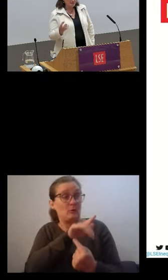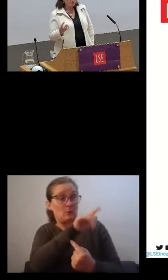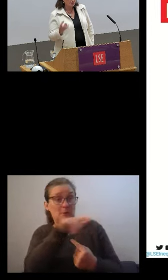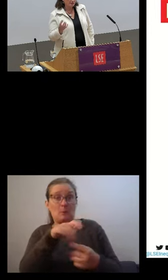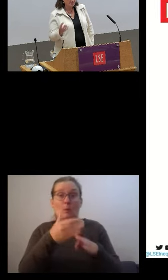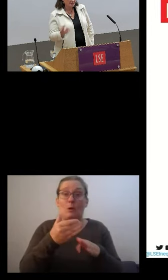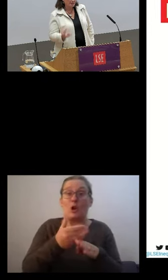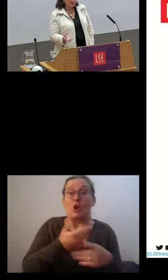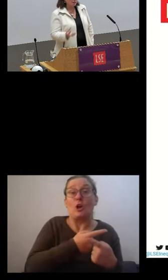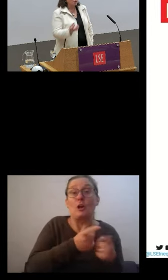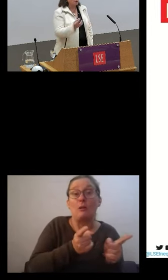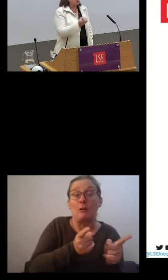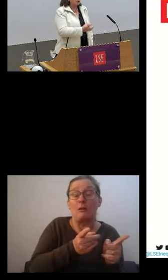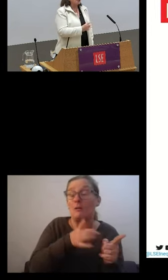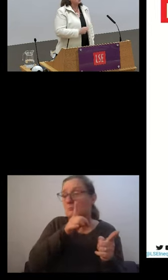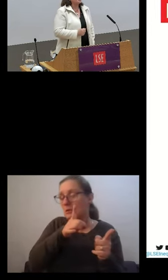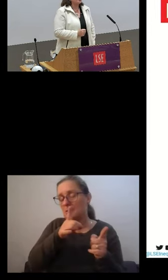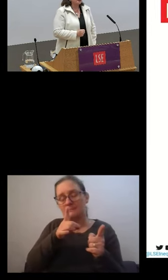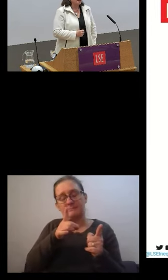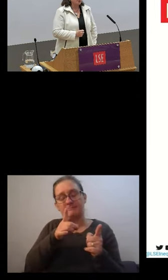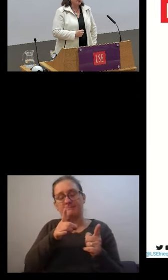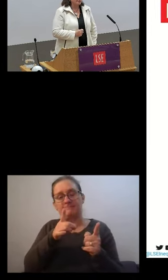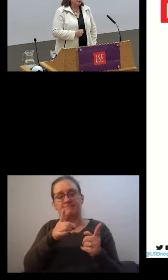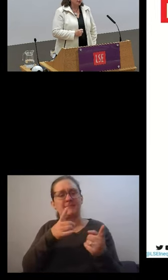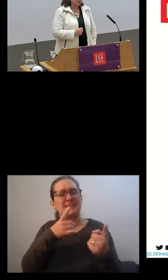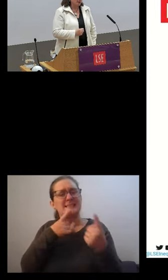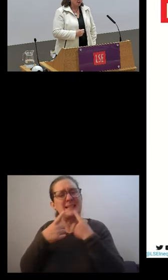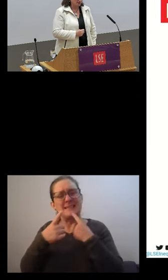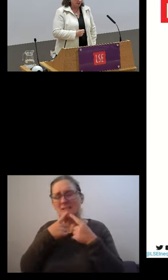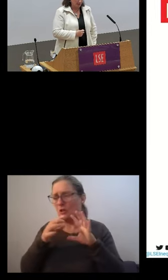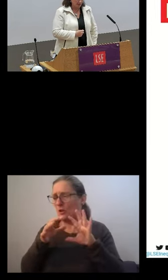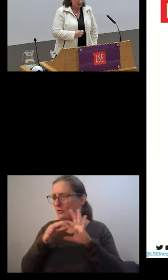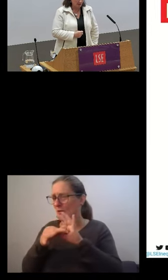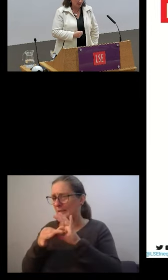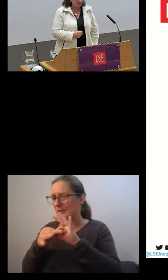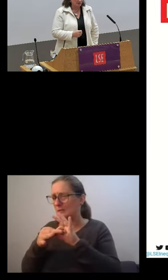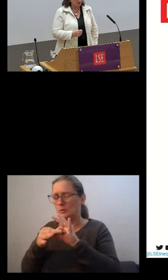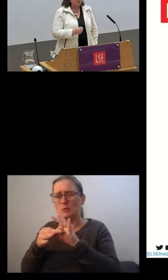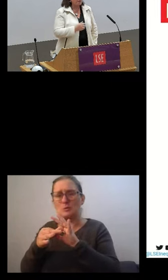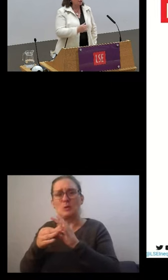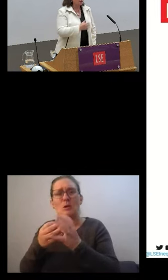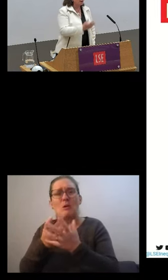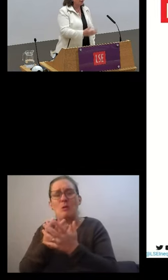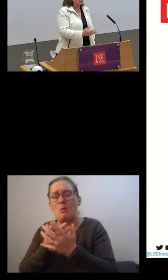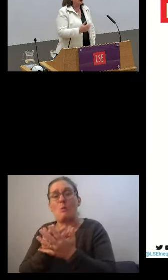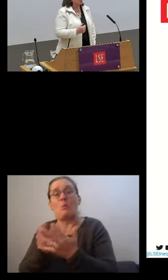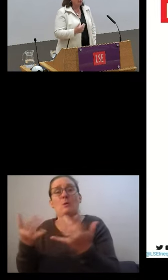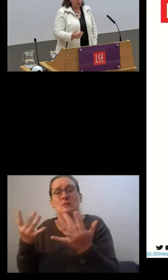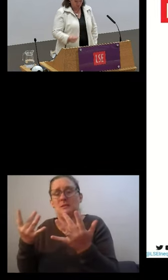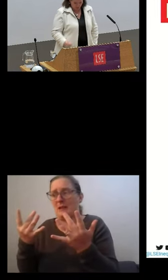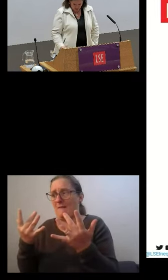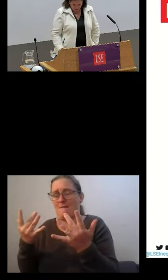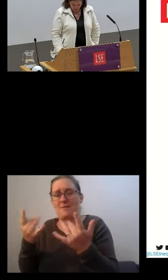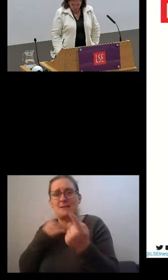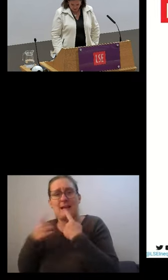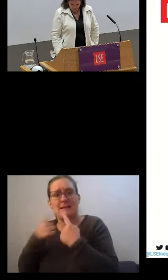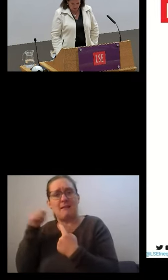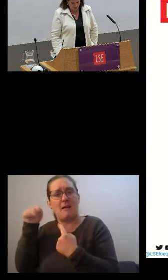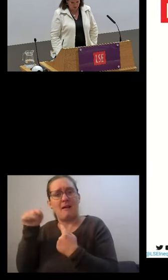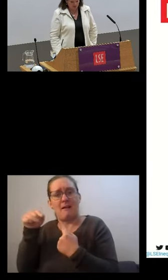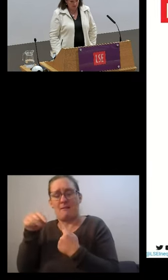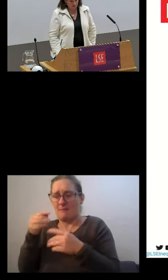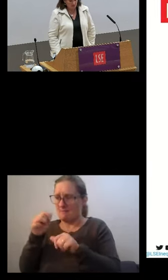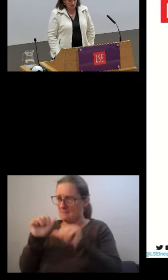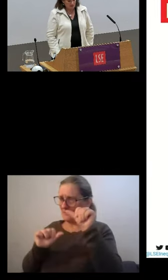this data often isn't linked to the quantitative data that we have on the labour market that actually measures our unemployment rate or our